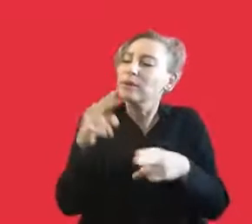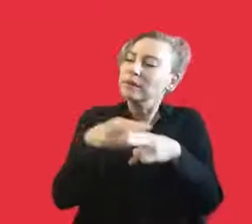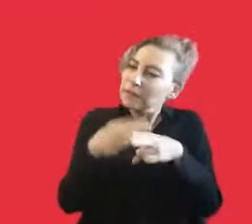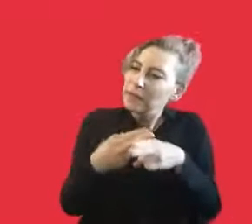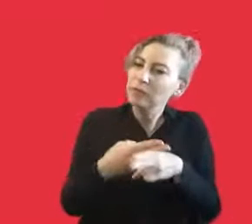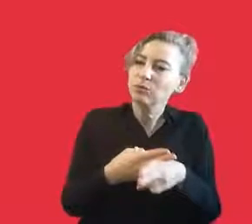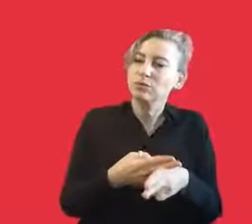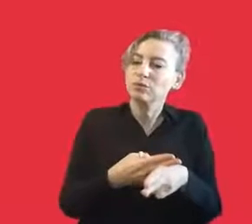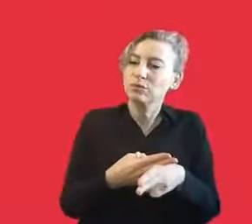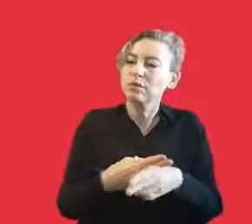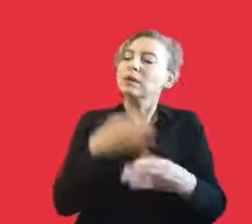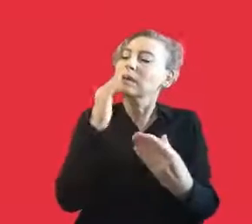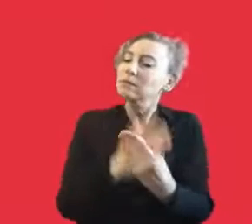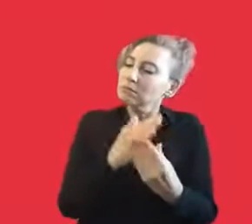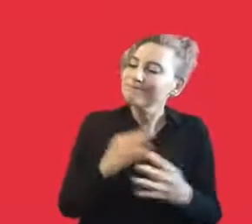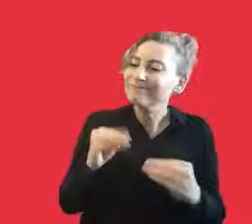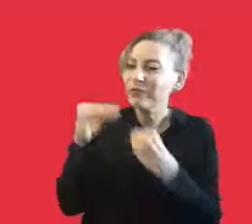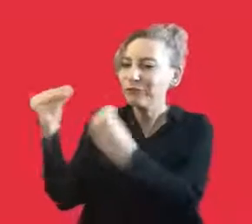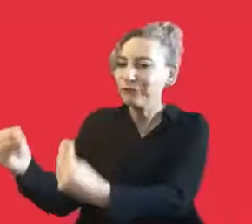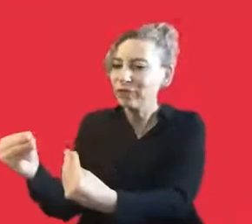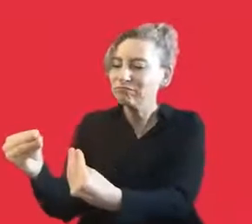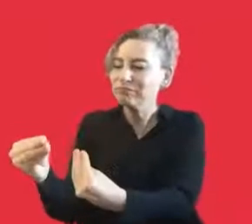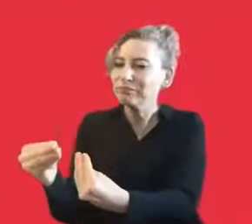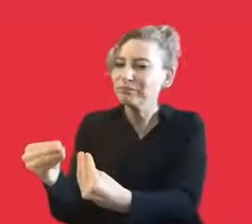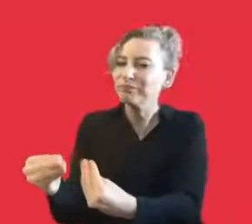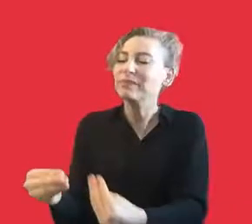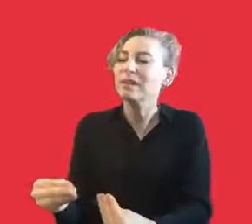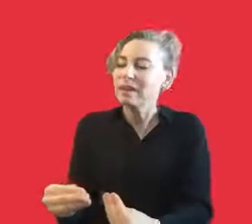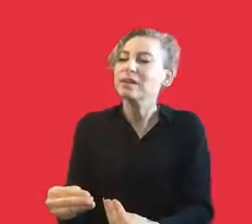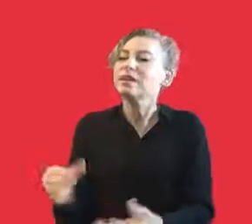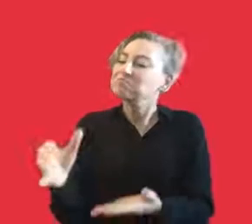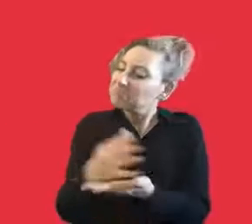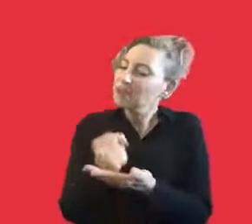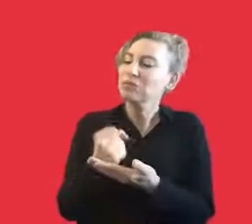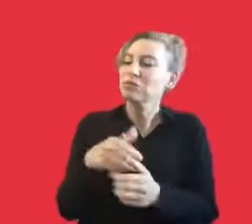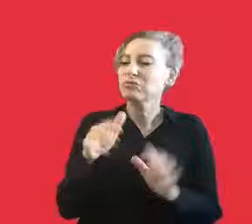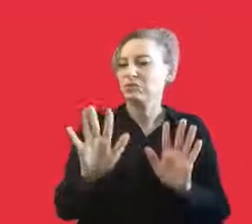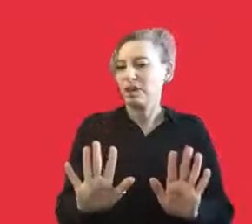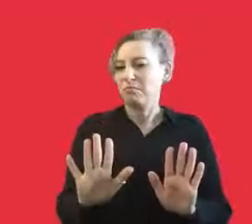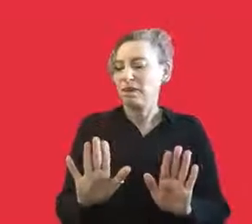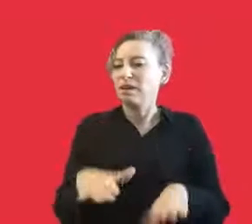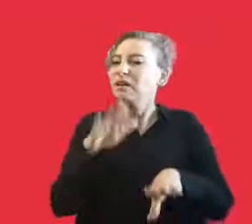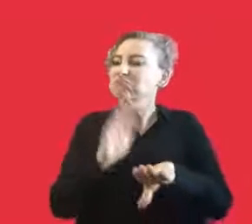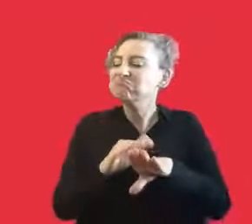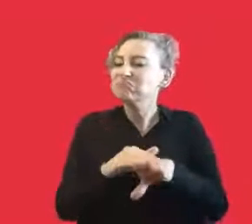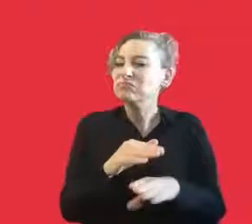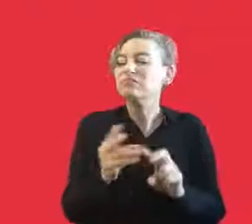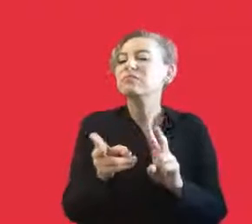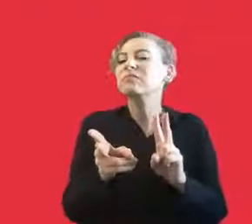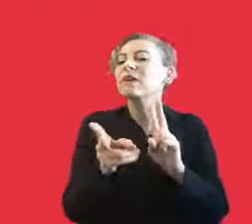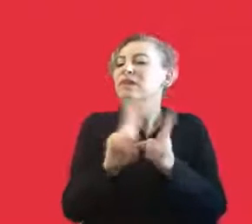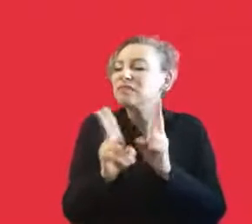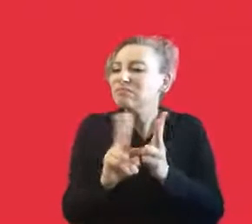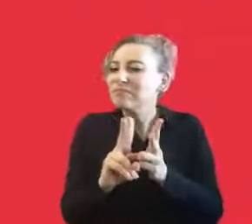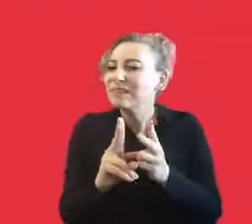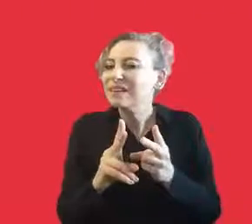as solutions. And we are also following and sending our files to the authorities. And we can achieve certain things. But